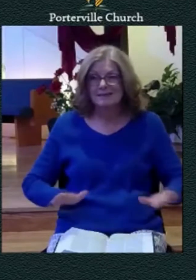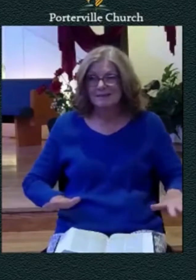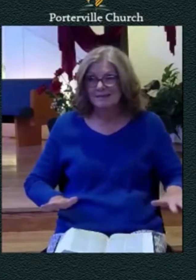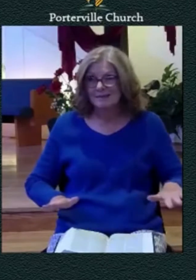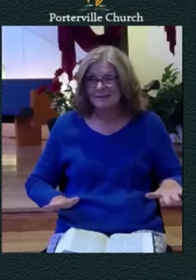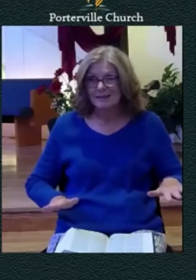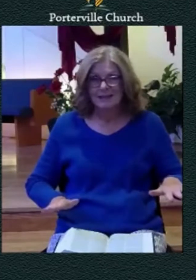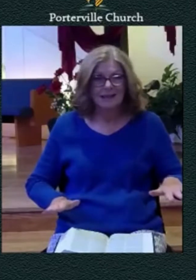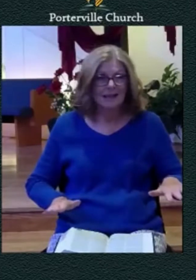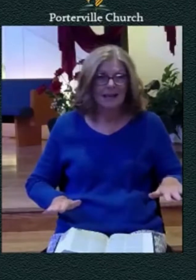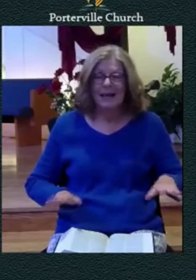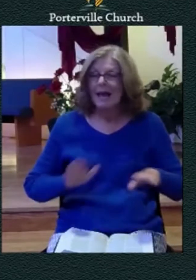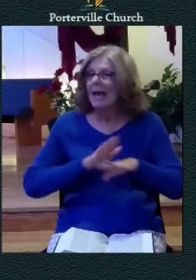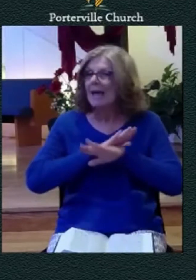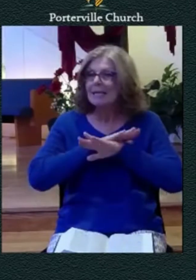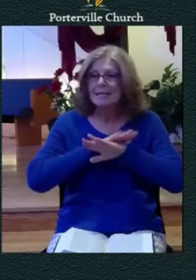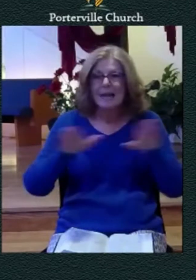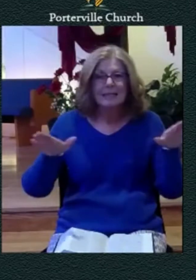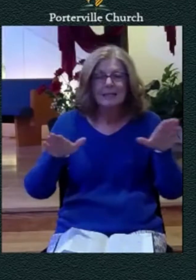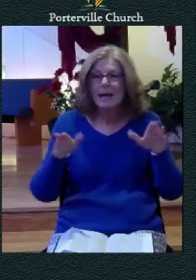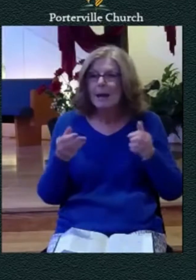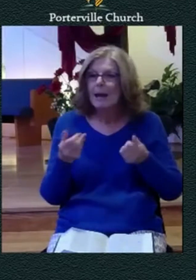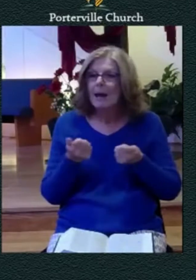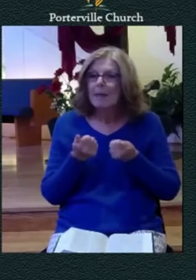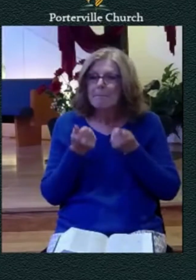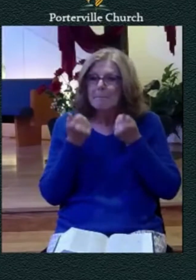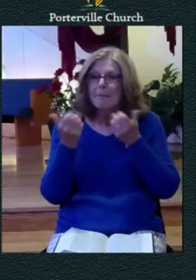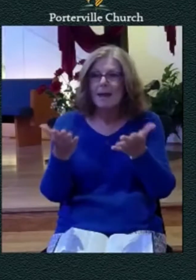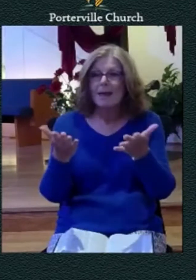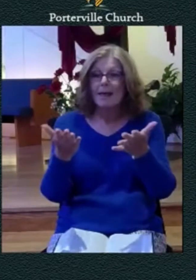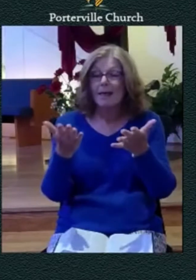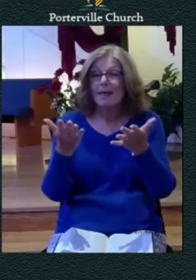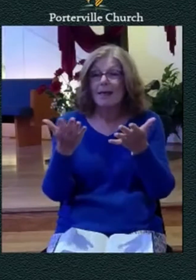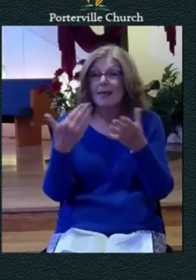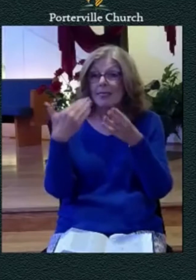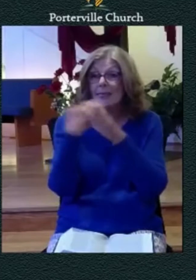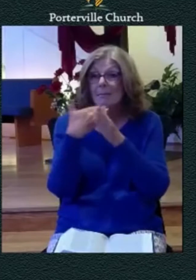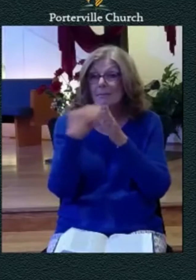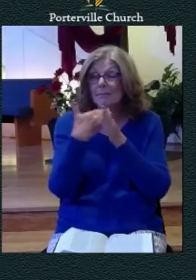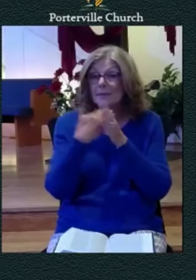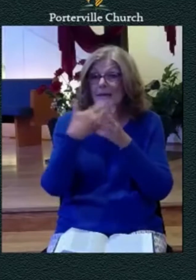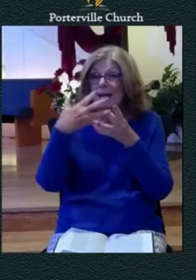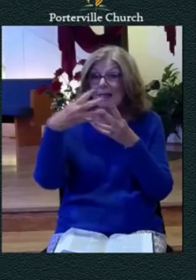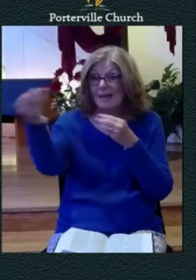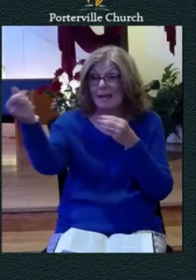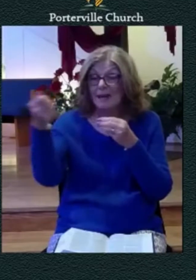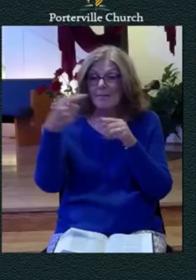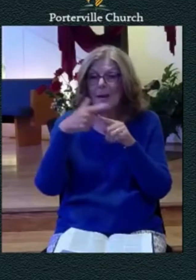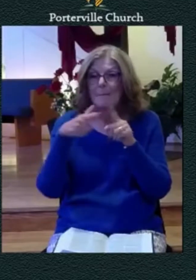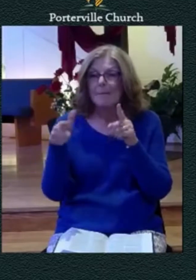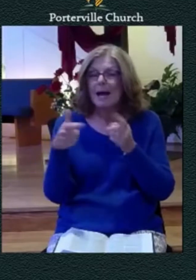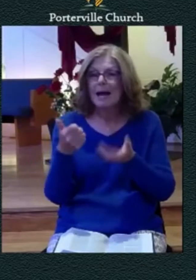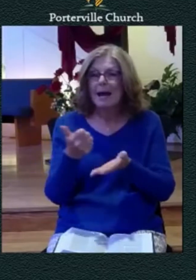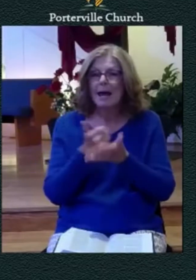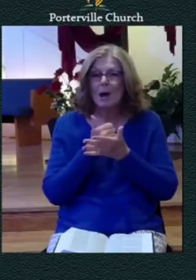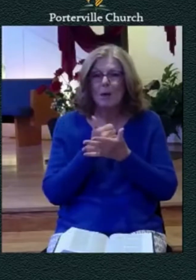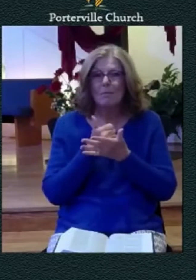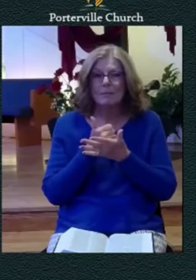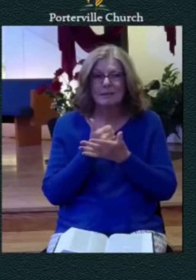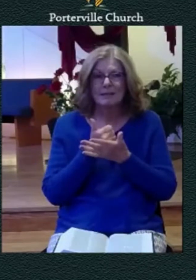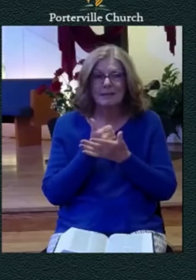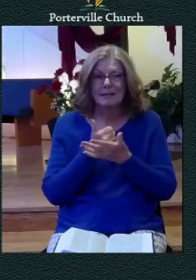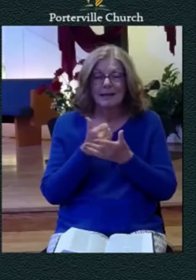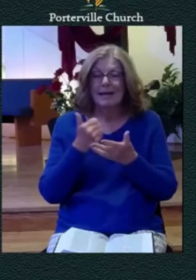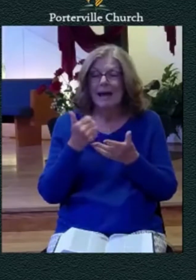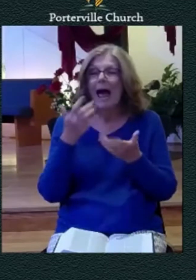go away but that settles and calms the soul so that instead of going